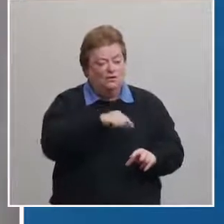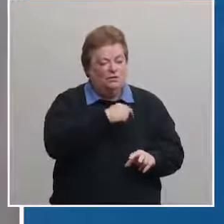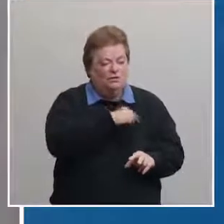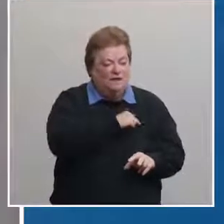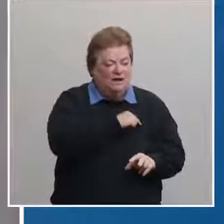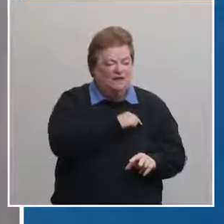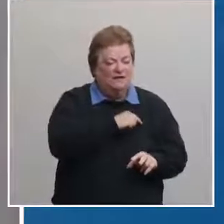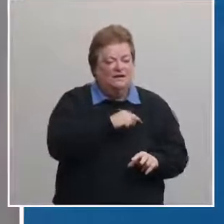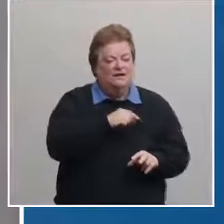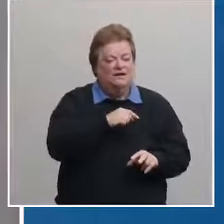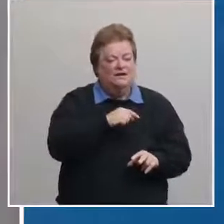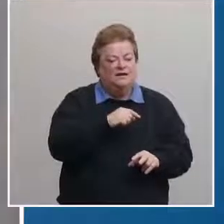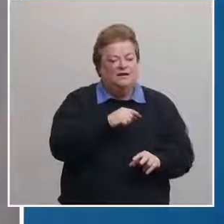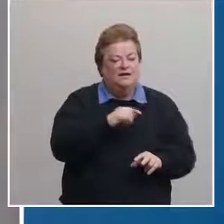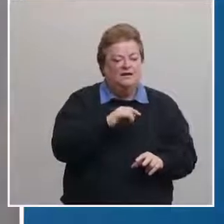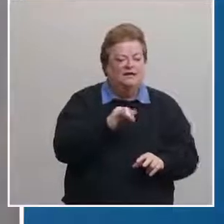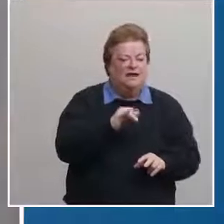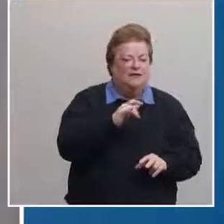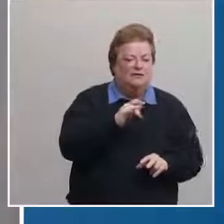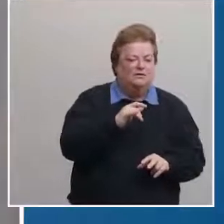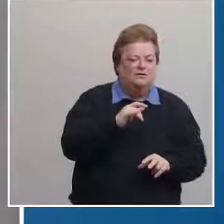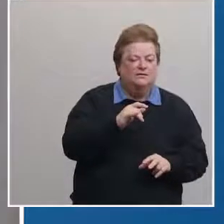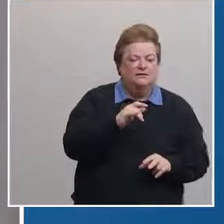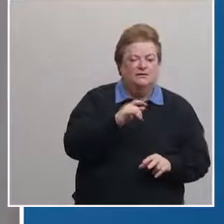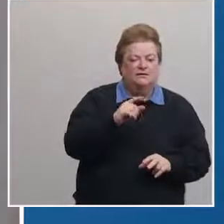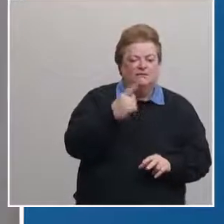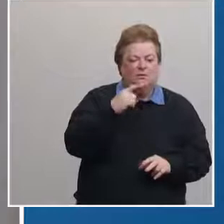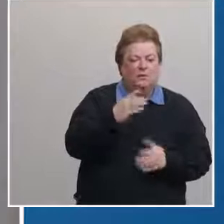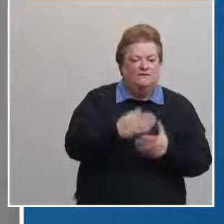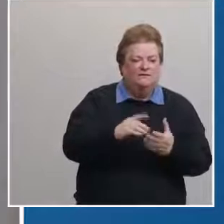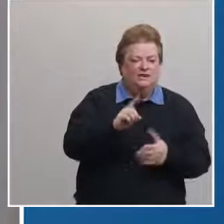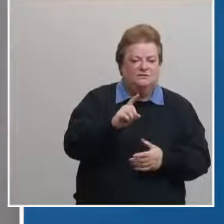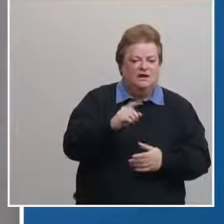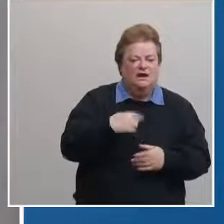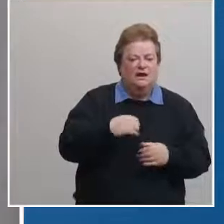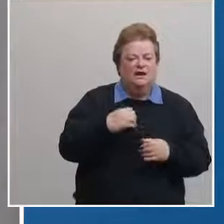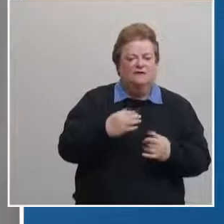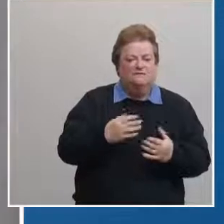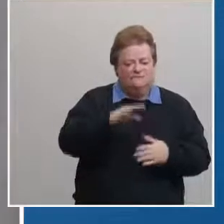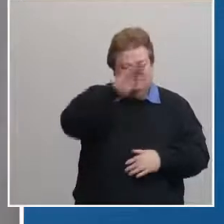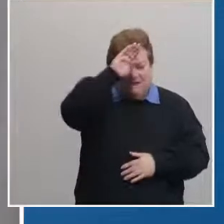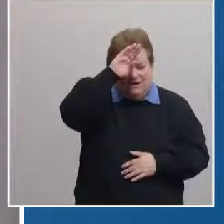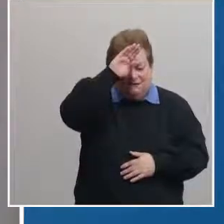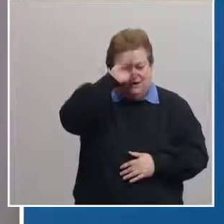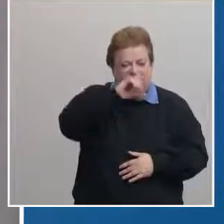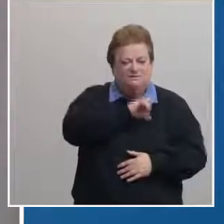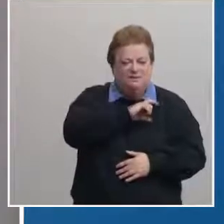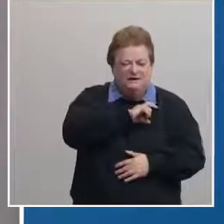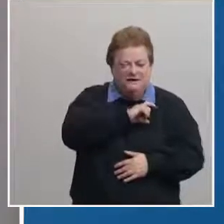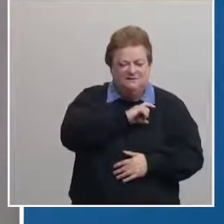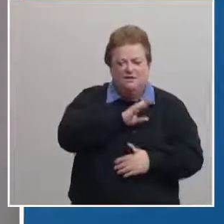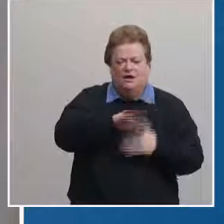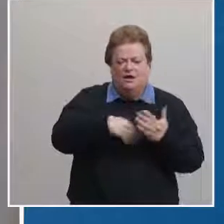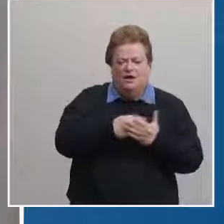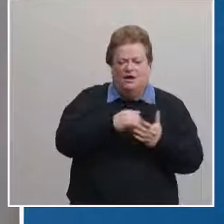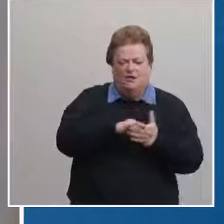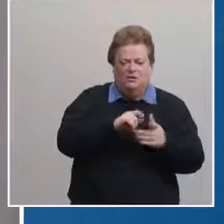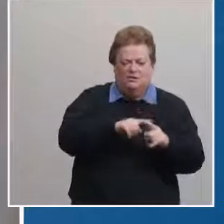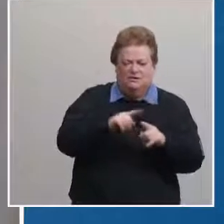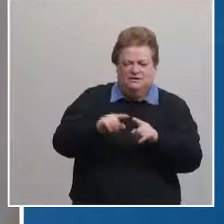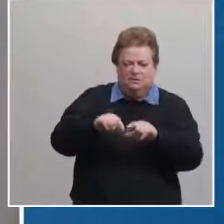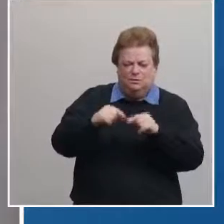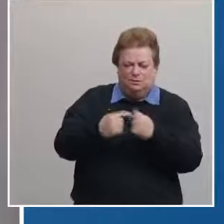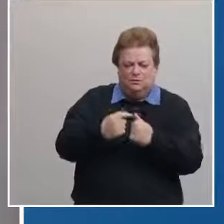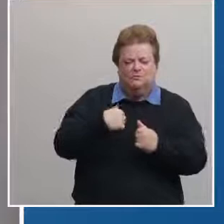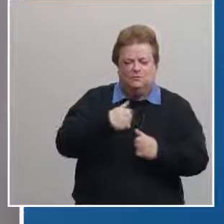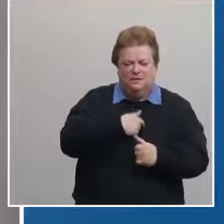but m1b like our our firefighters and police all those different groups we have a number